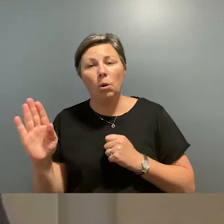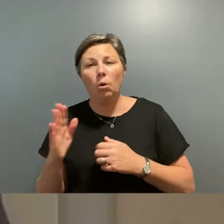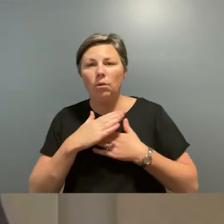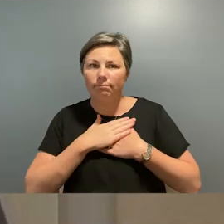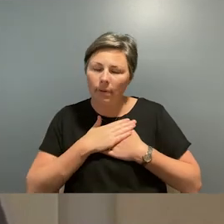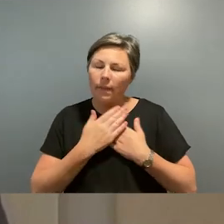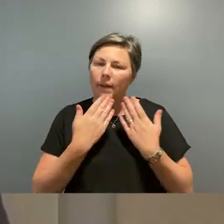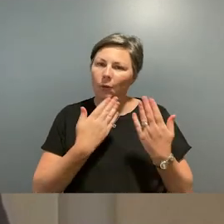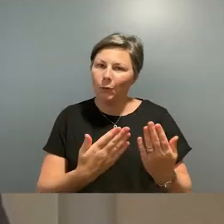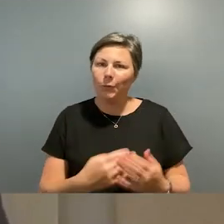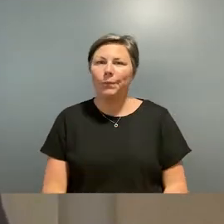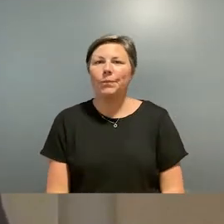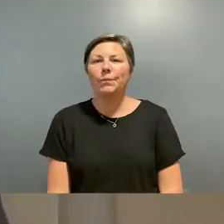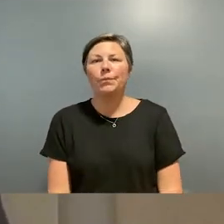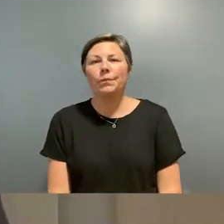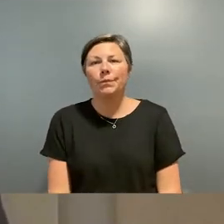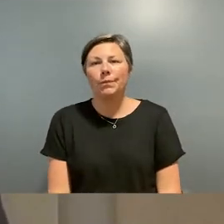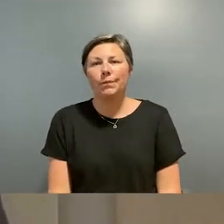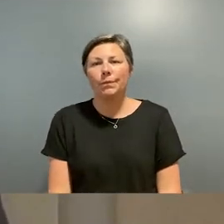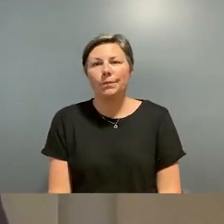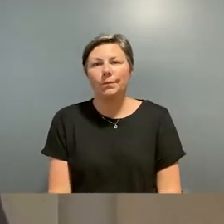their heart thank you so much